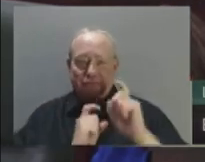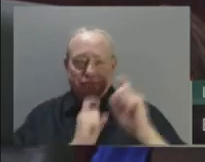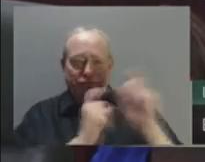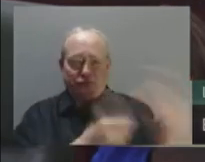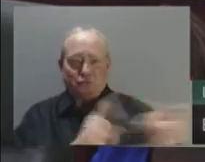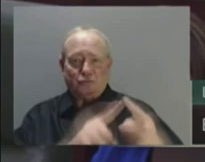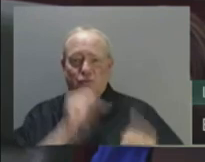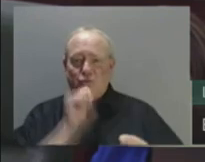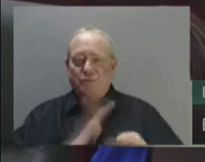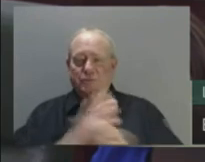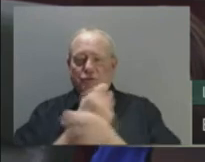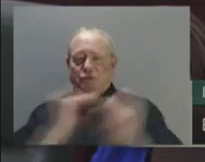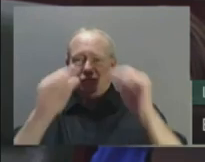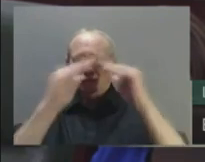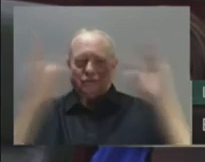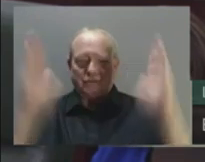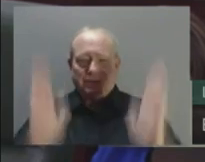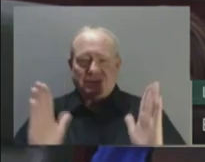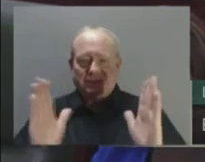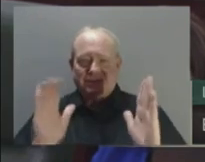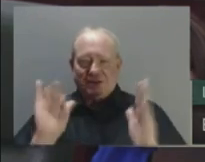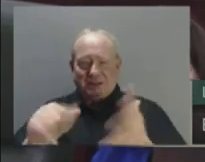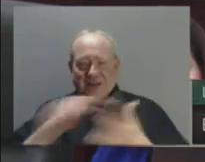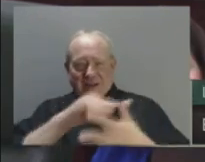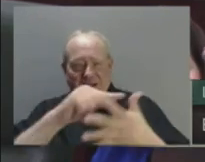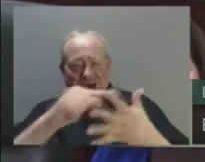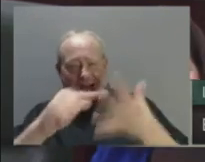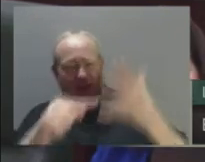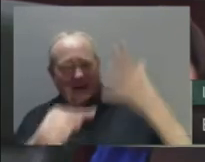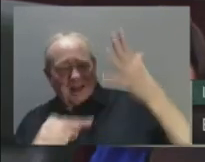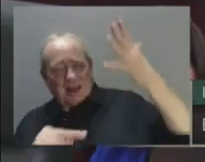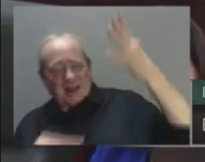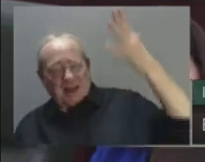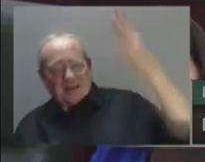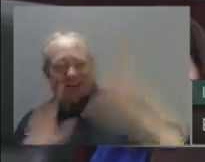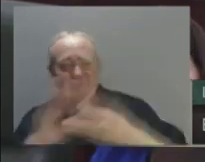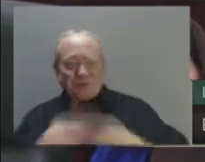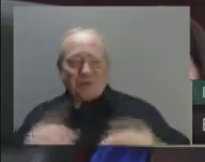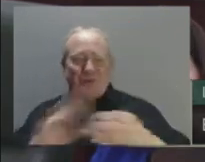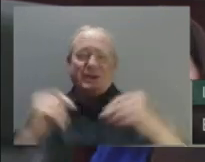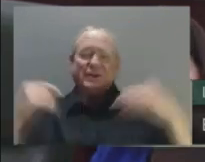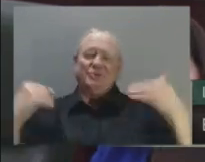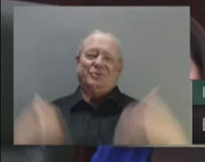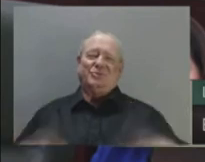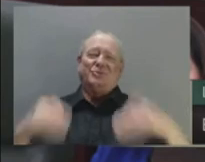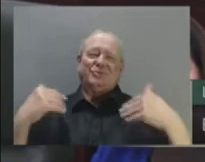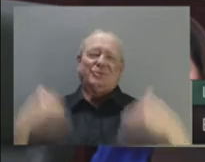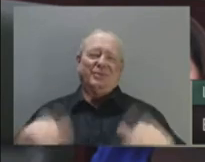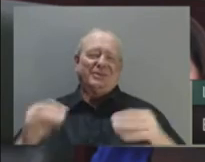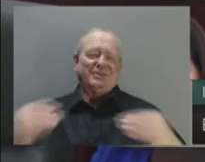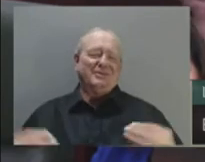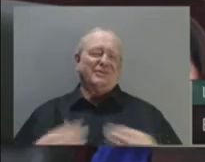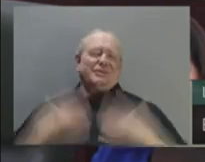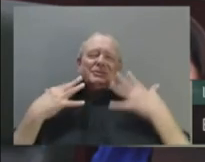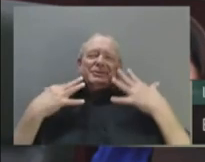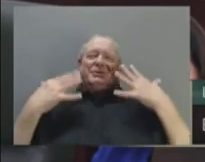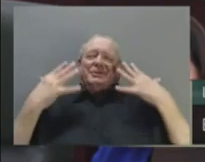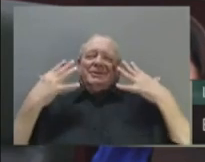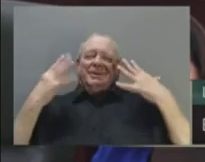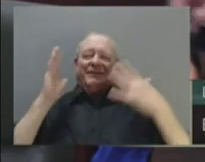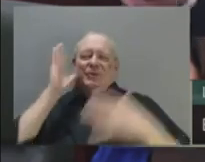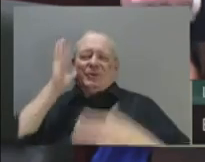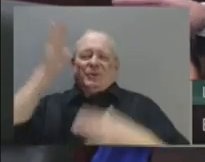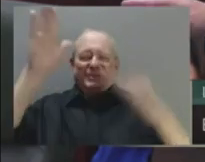province. And, Mr. Speaker, it's stories like these that fill me with such hope for the future. Albertans are